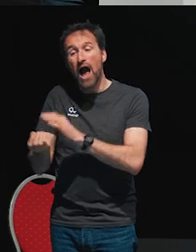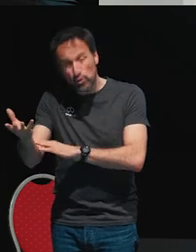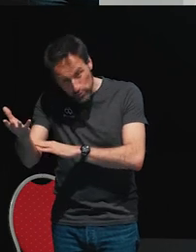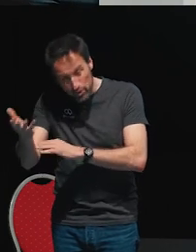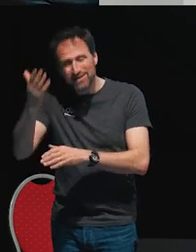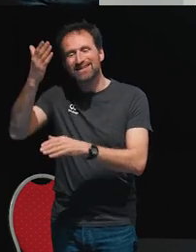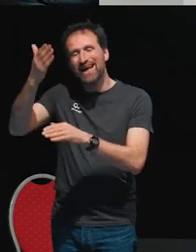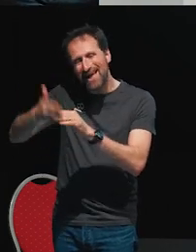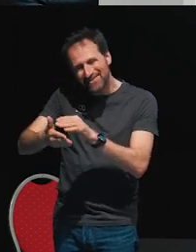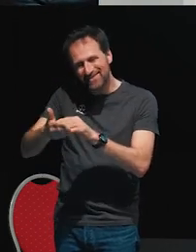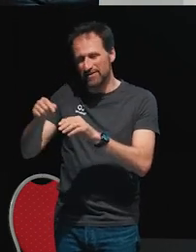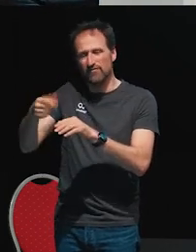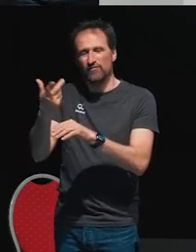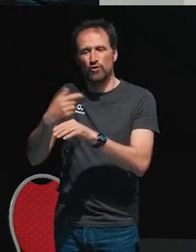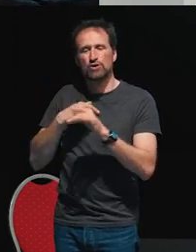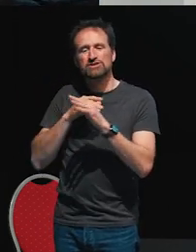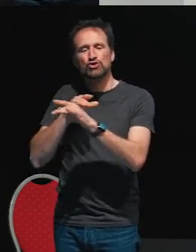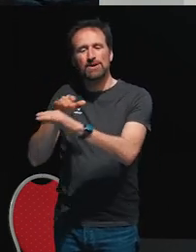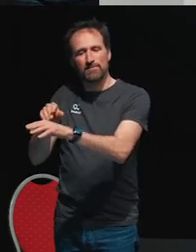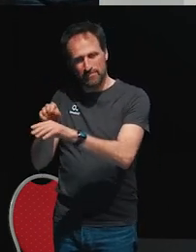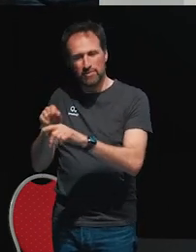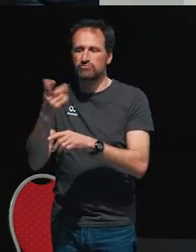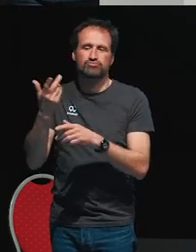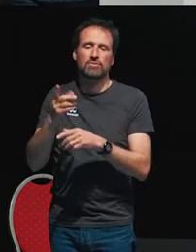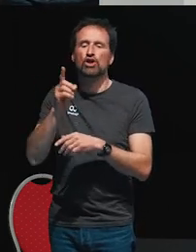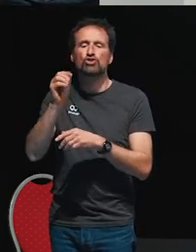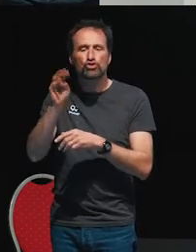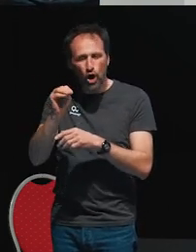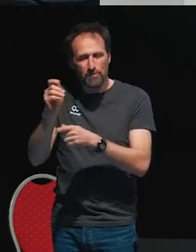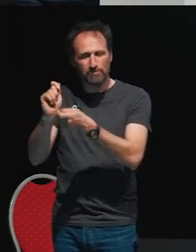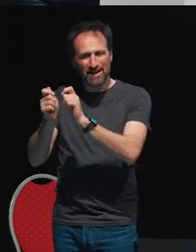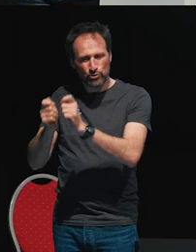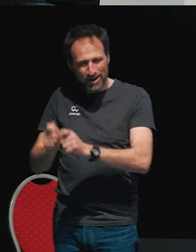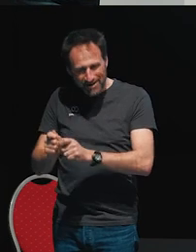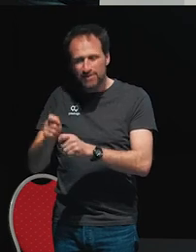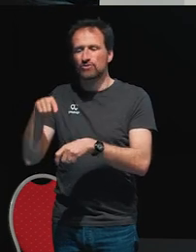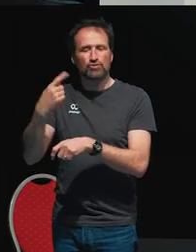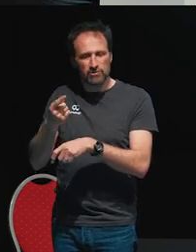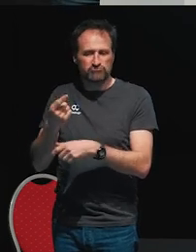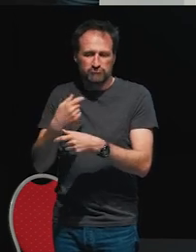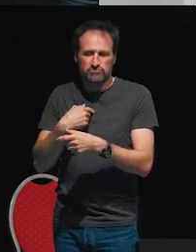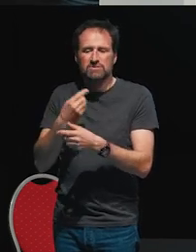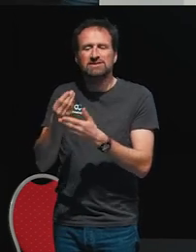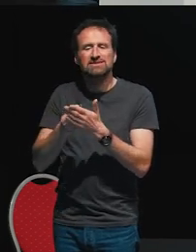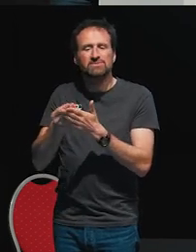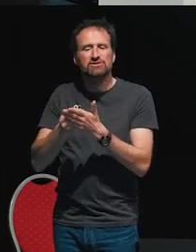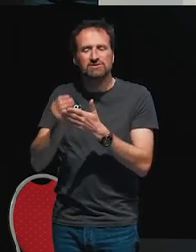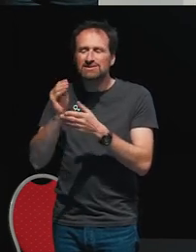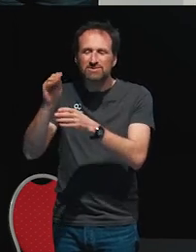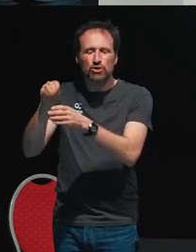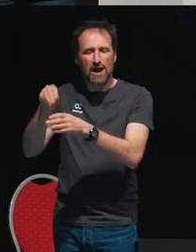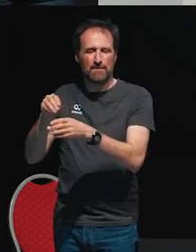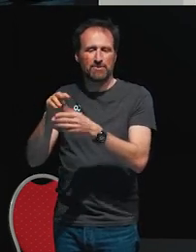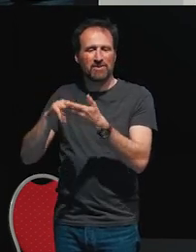And that's the place where we want to do things like manipulate the DOM. And we're going to be handling them in our subscribe method. And so